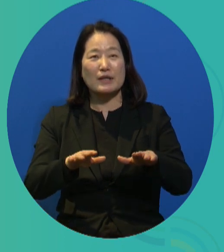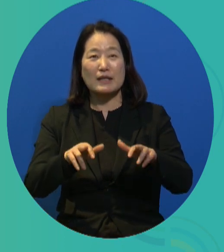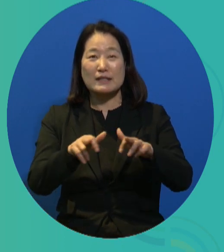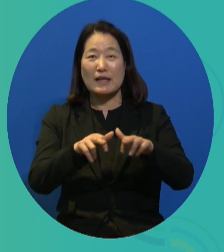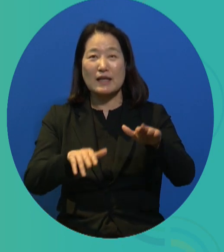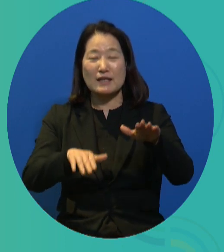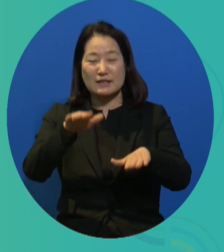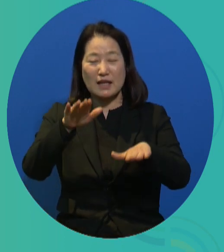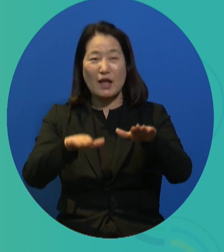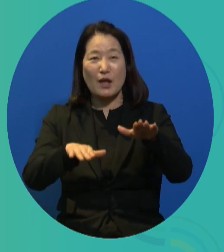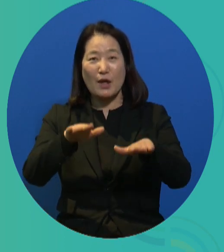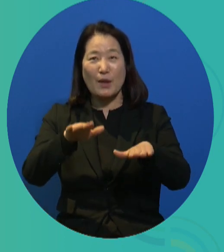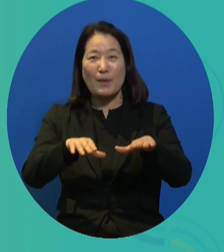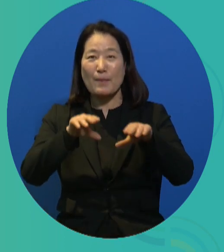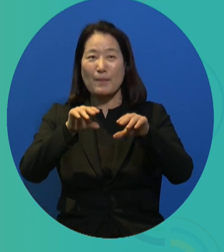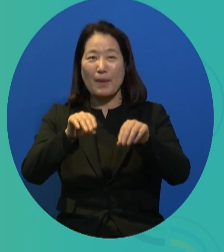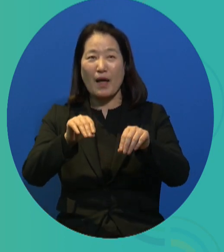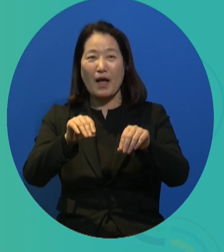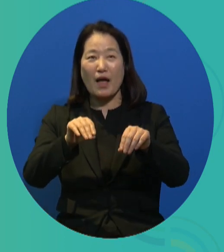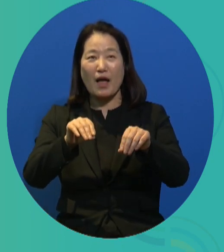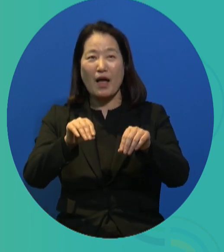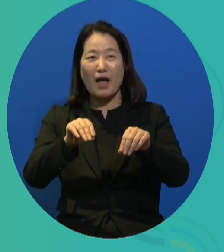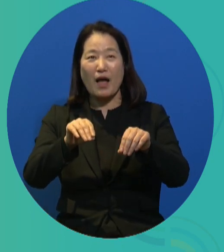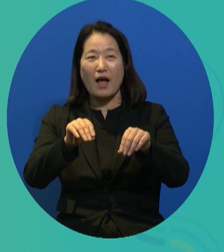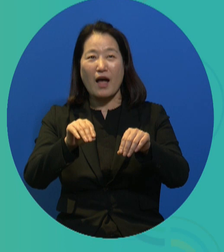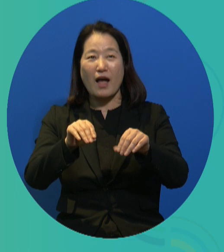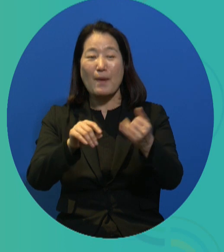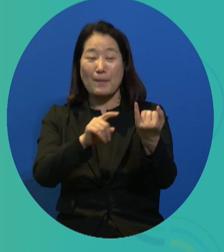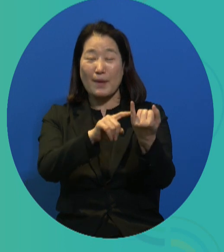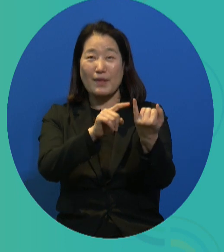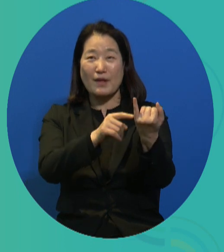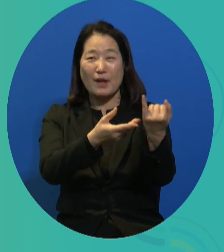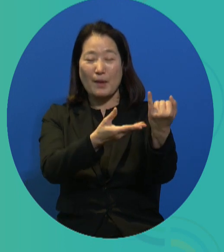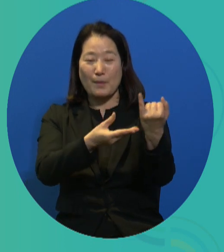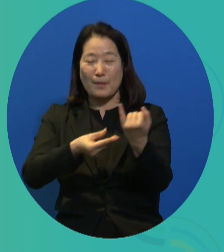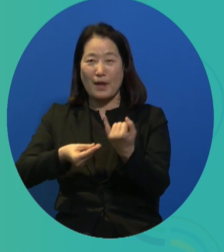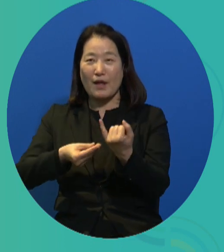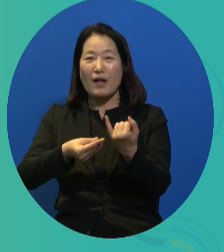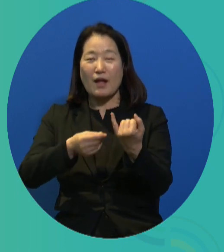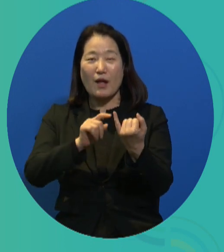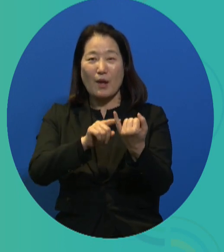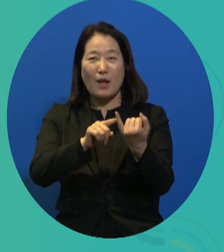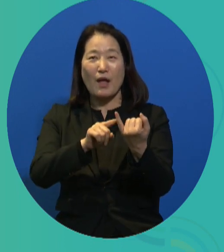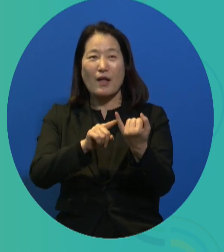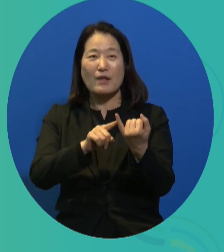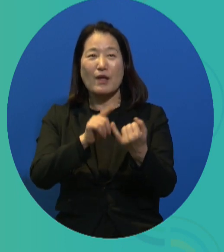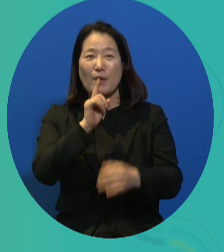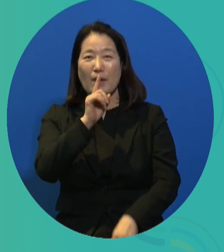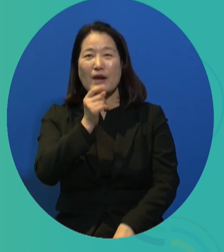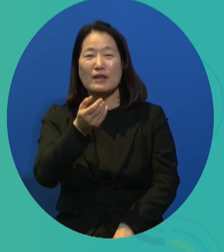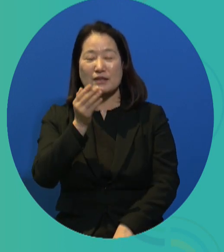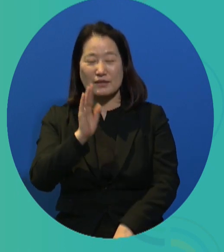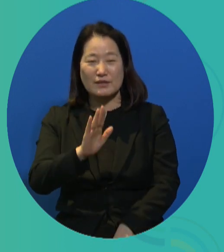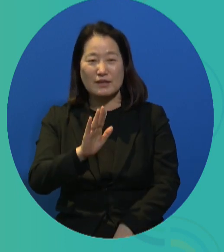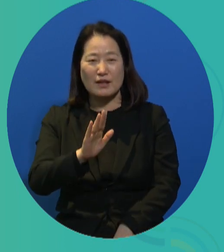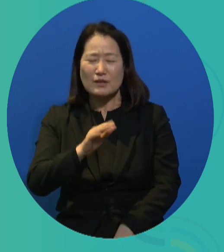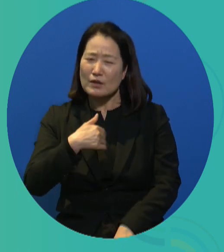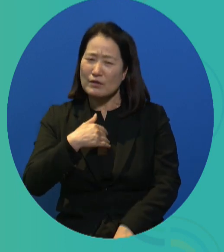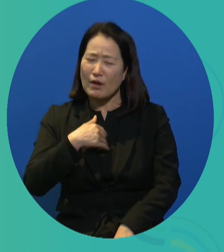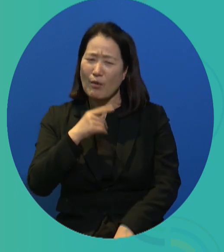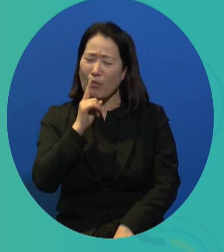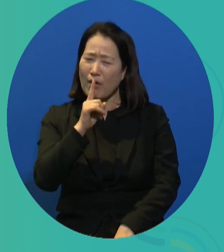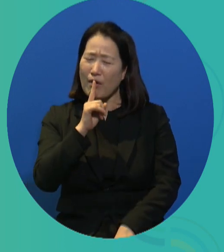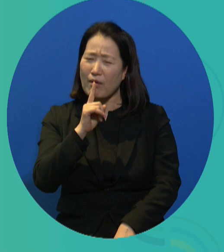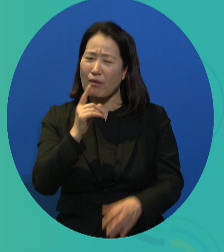I think that when Mr. Park, one of the organizers, asked me to come